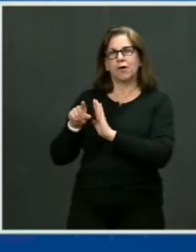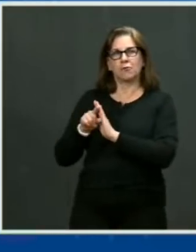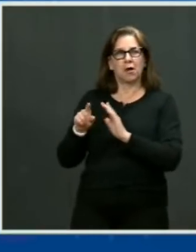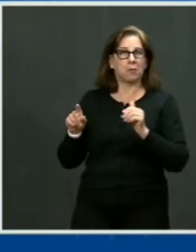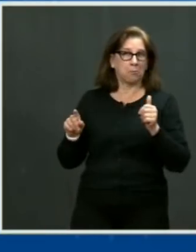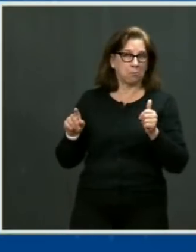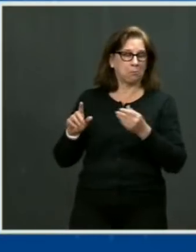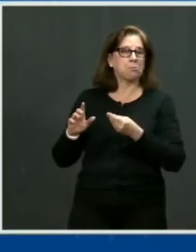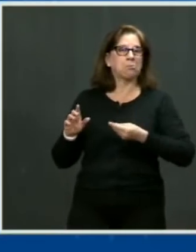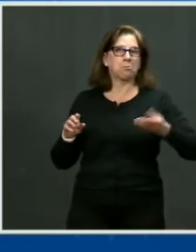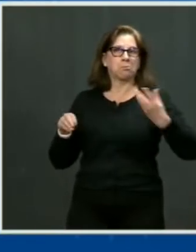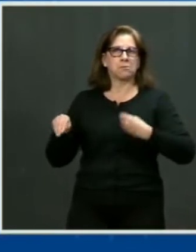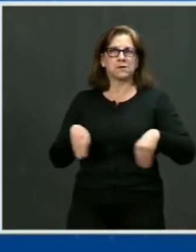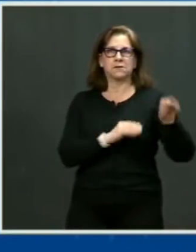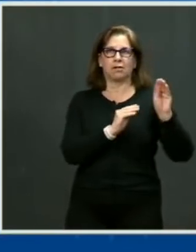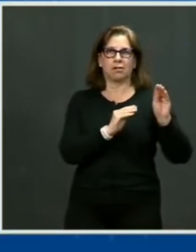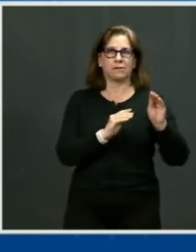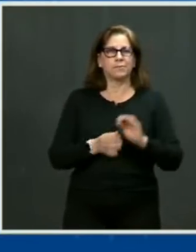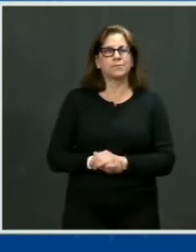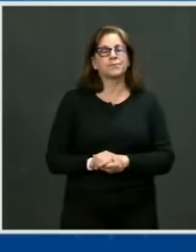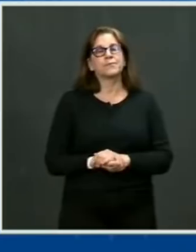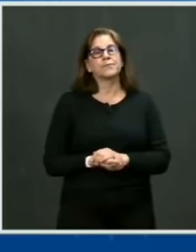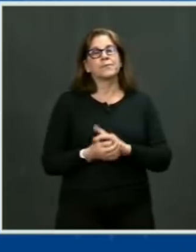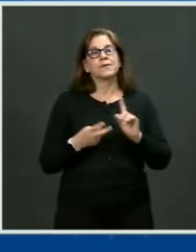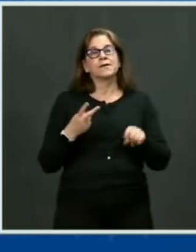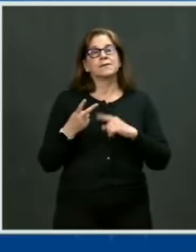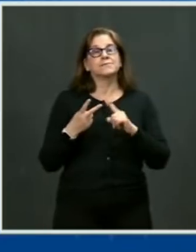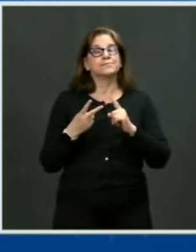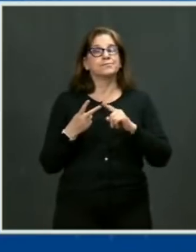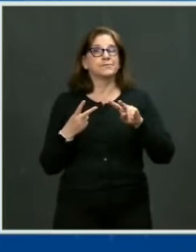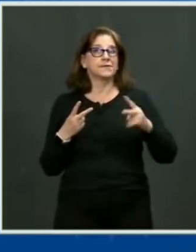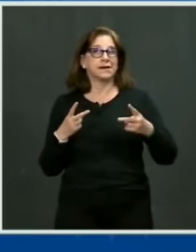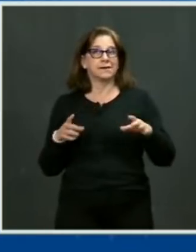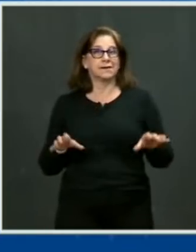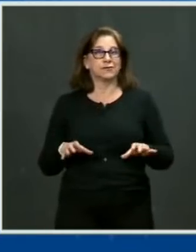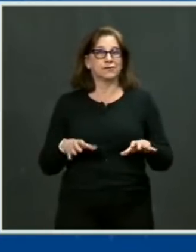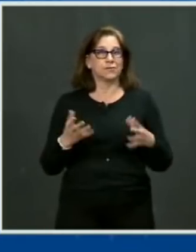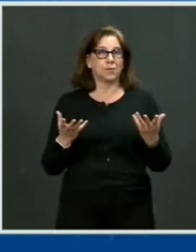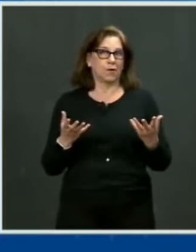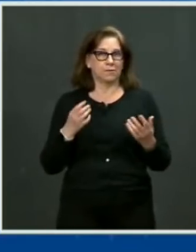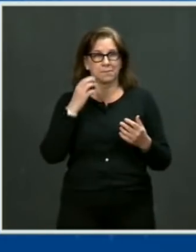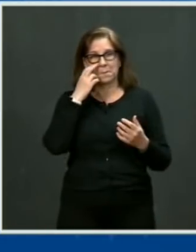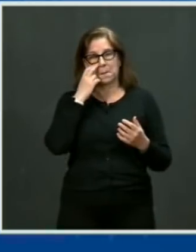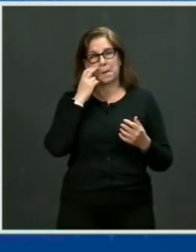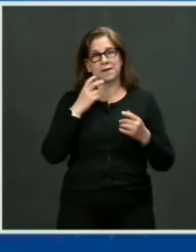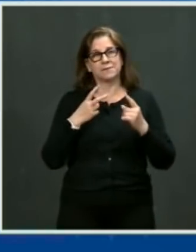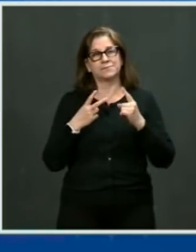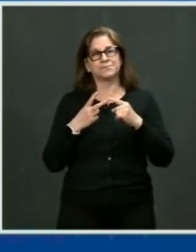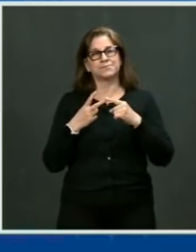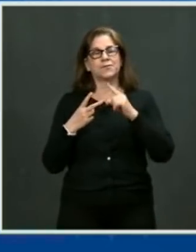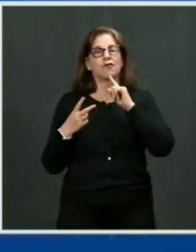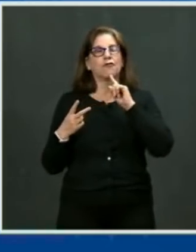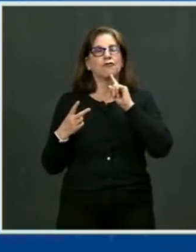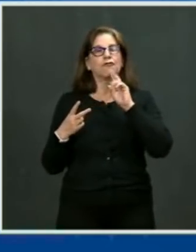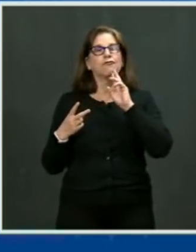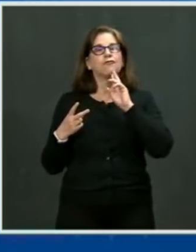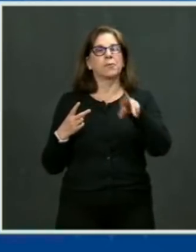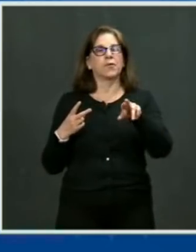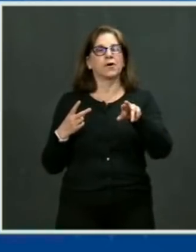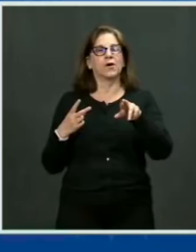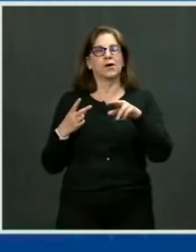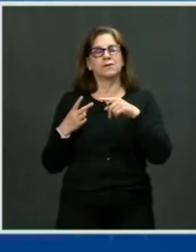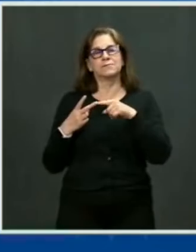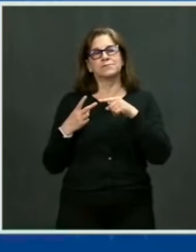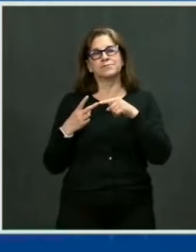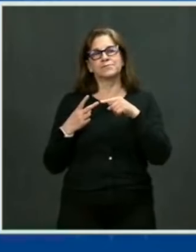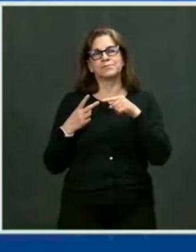year 2000, the Bureau of Alcohol, Tobacco, and Firearms released a report on its investigations of firearms trafficking in America.